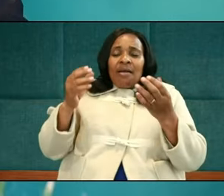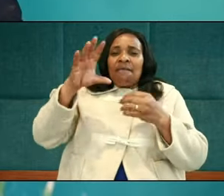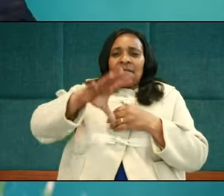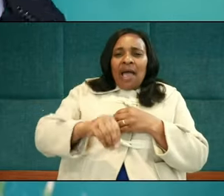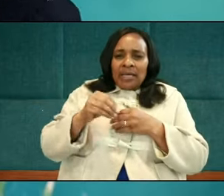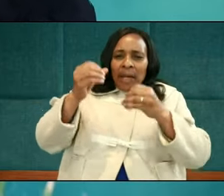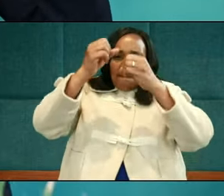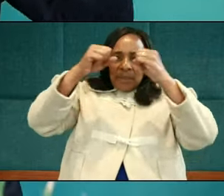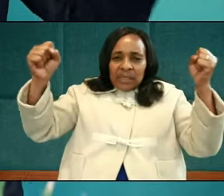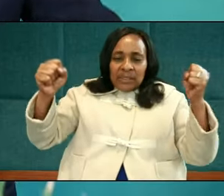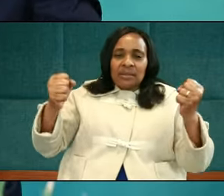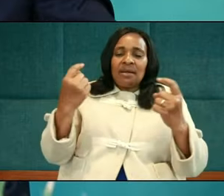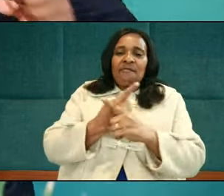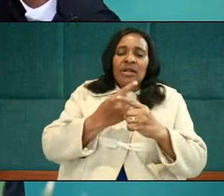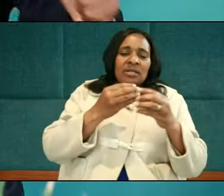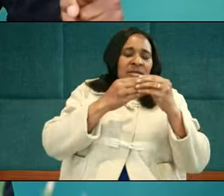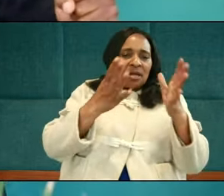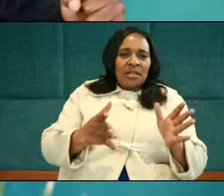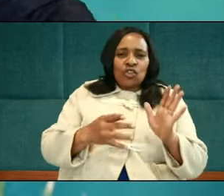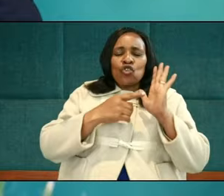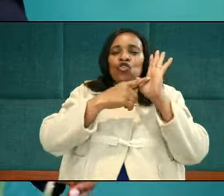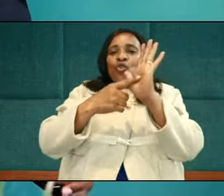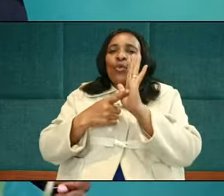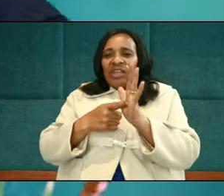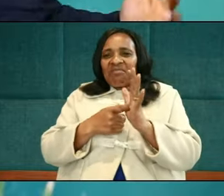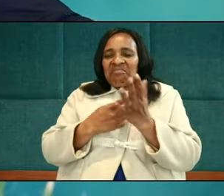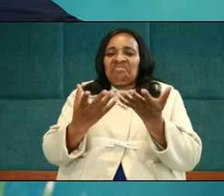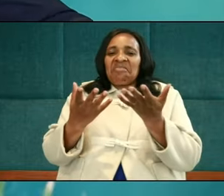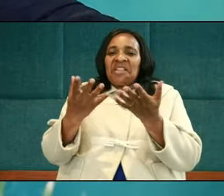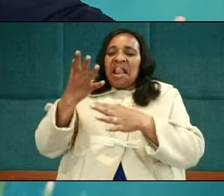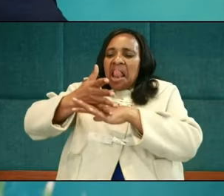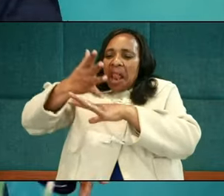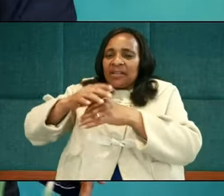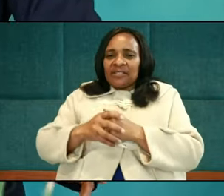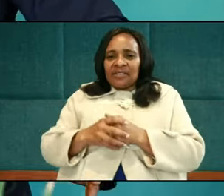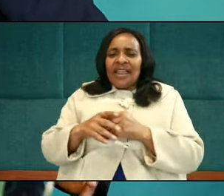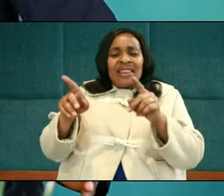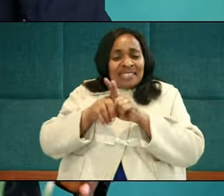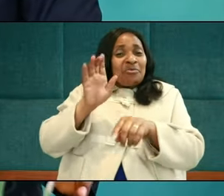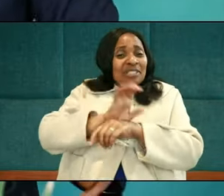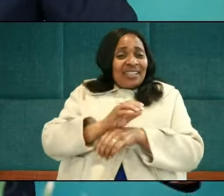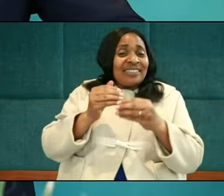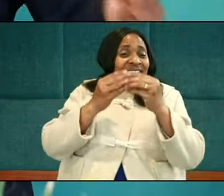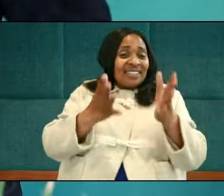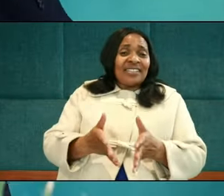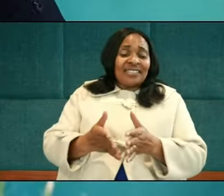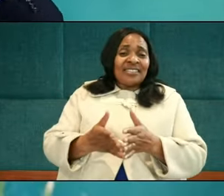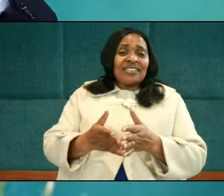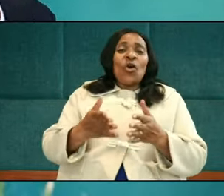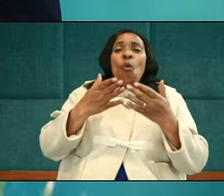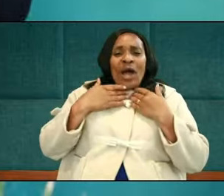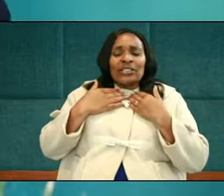precedents and different leaders showing foes. At the level of the church, leaders want to